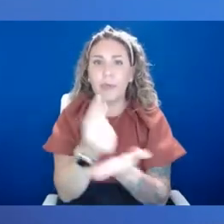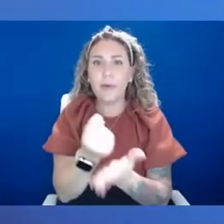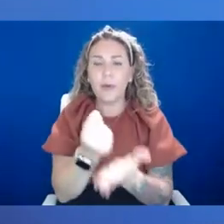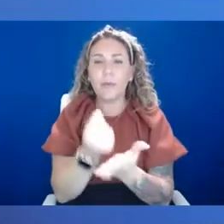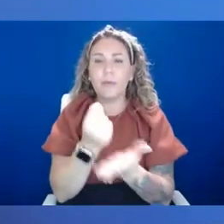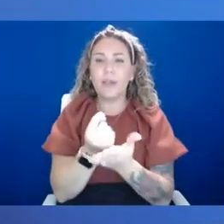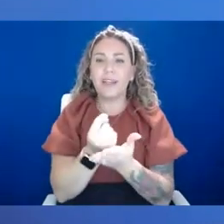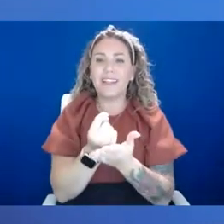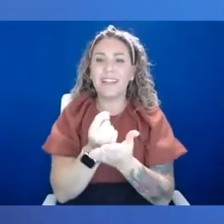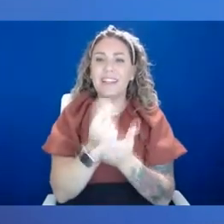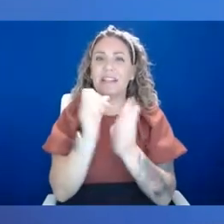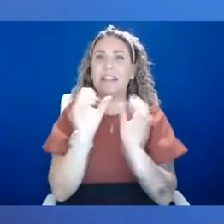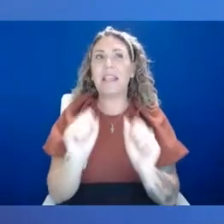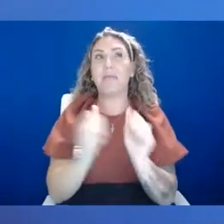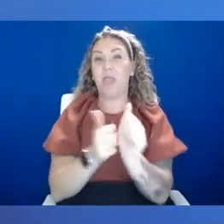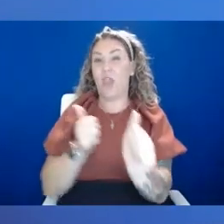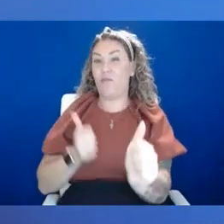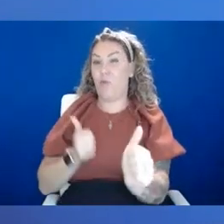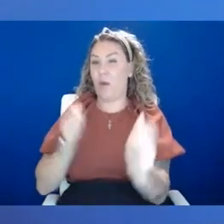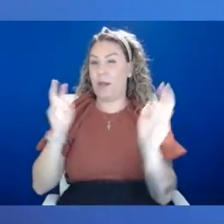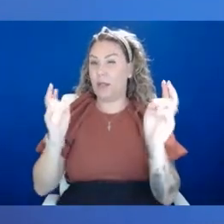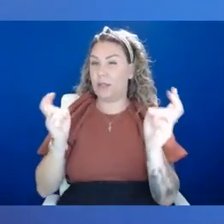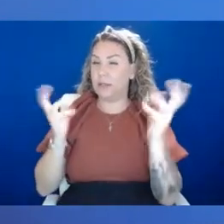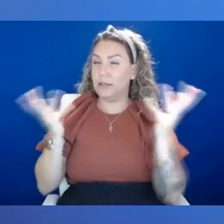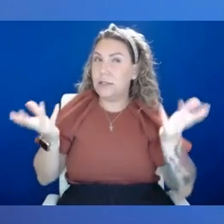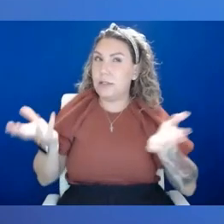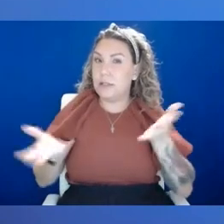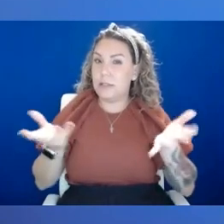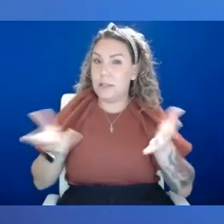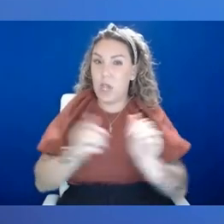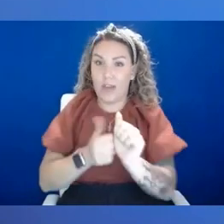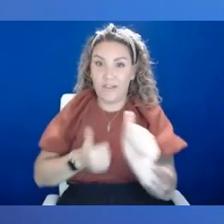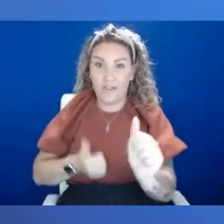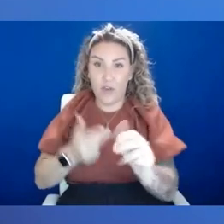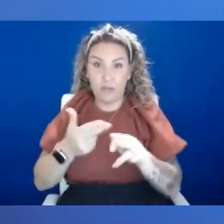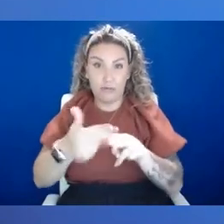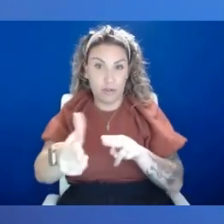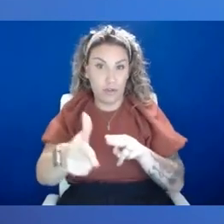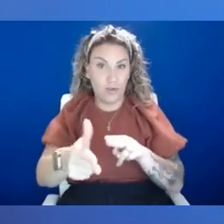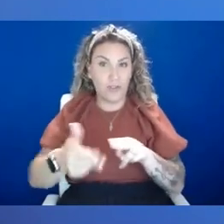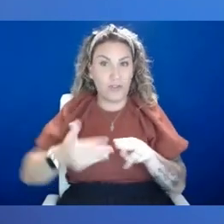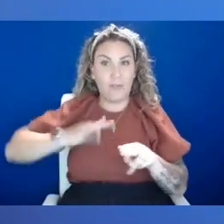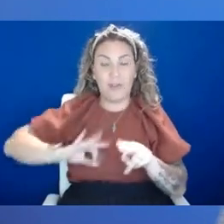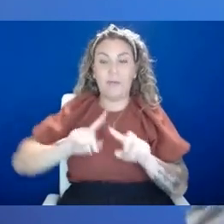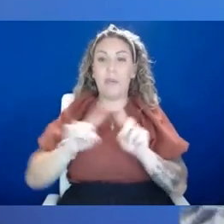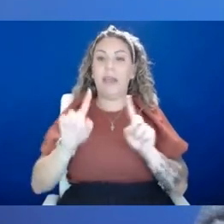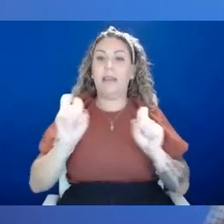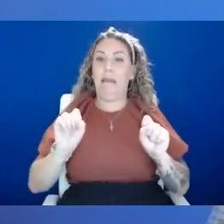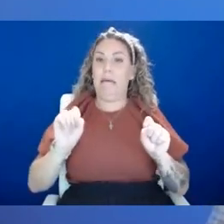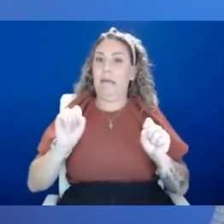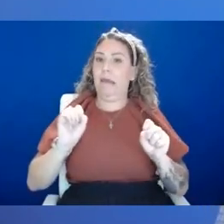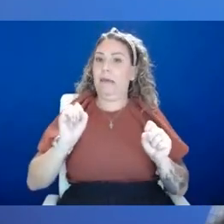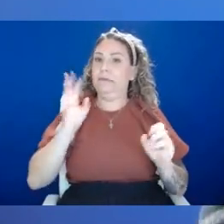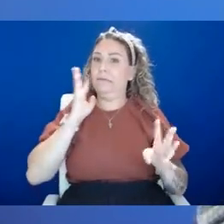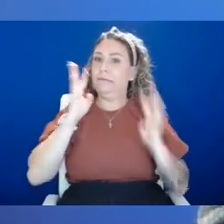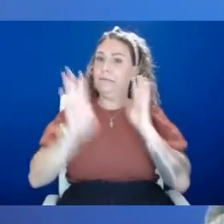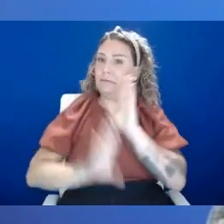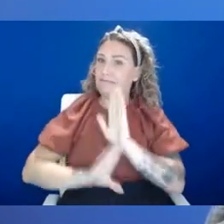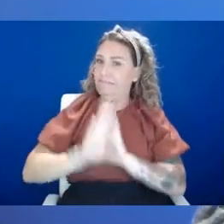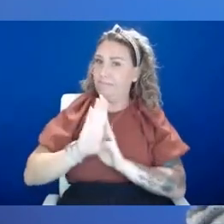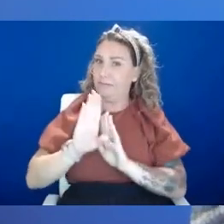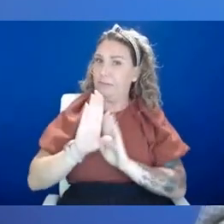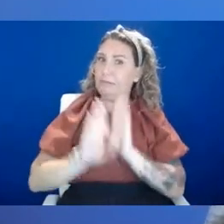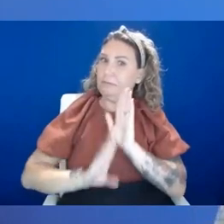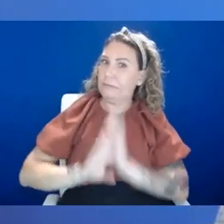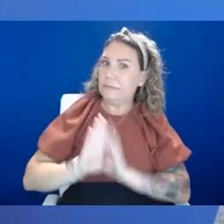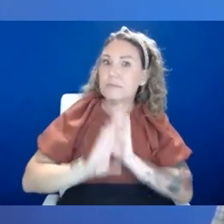avoidant, um, and, and avoiding can, can have short-term benefits, but it actually can create, uh, it can grow that anxiety. And so it can make it